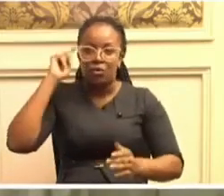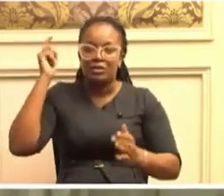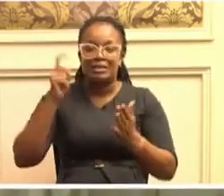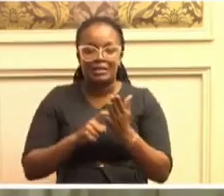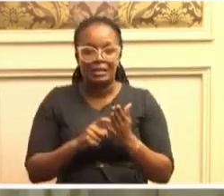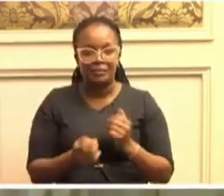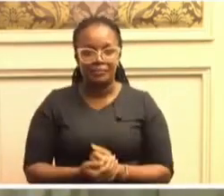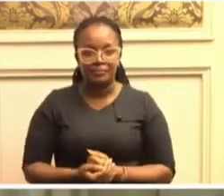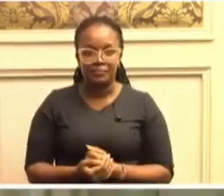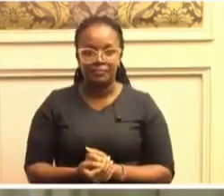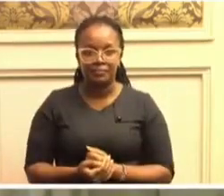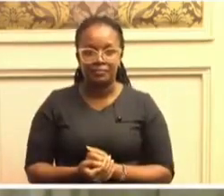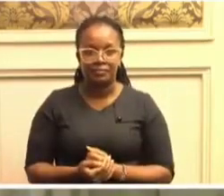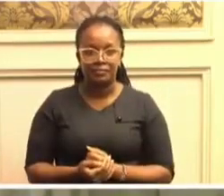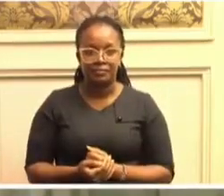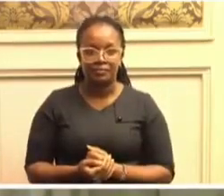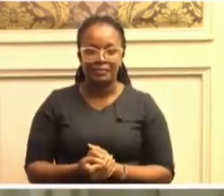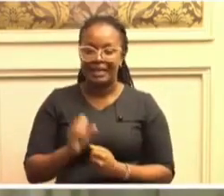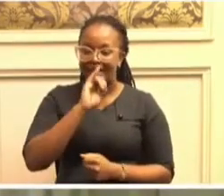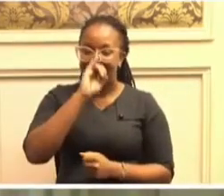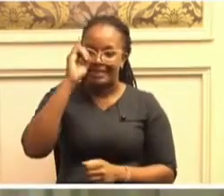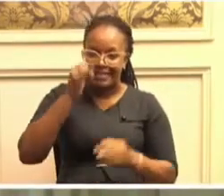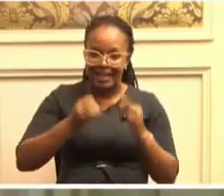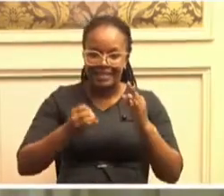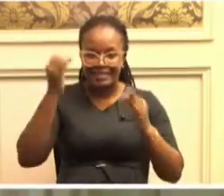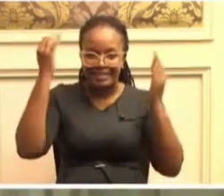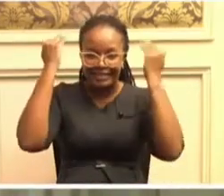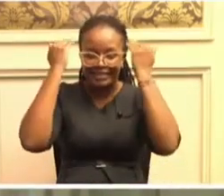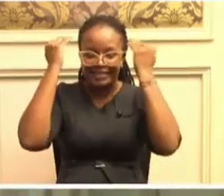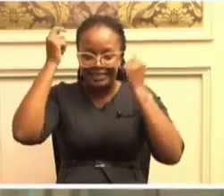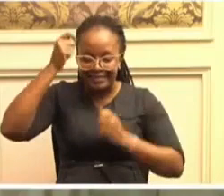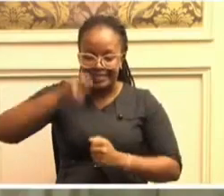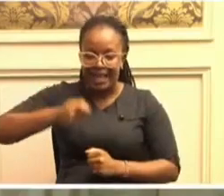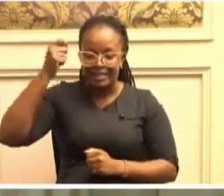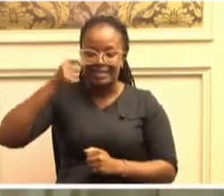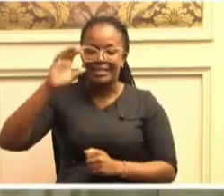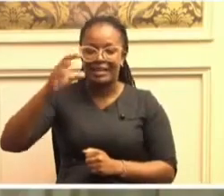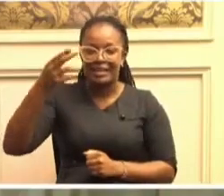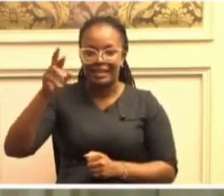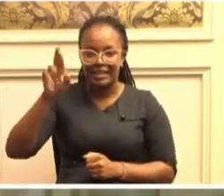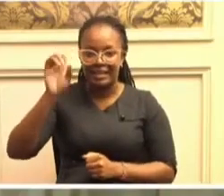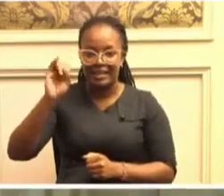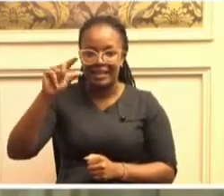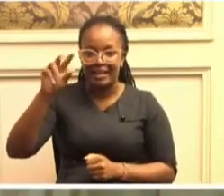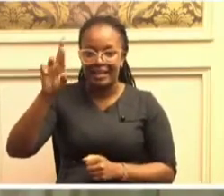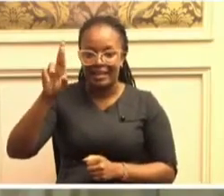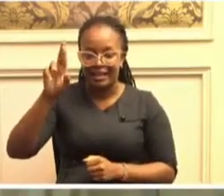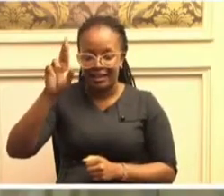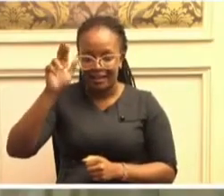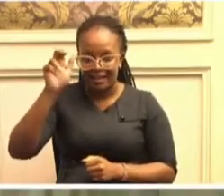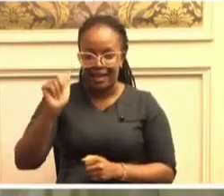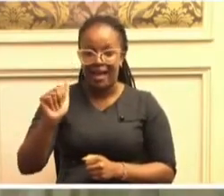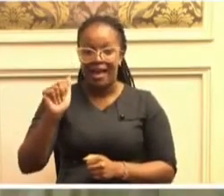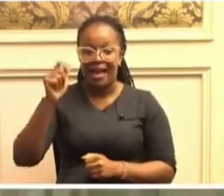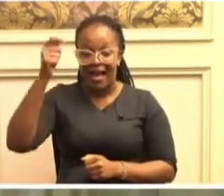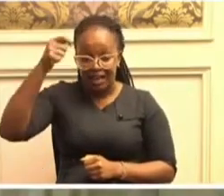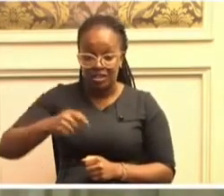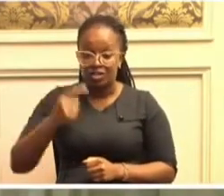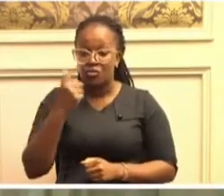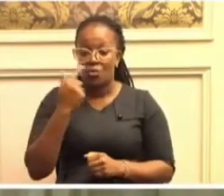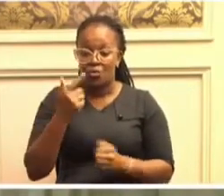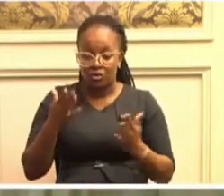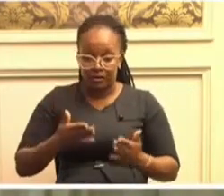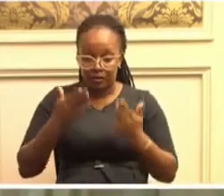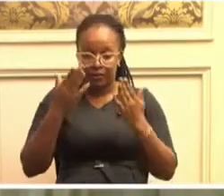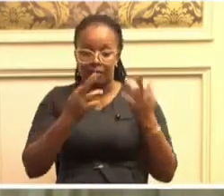Justice Hugh and Krigler, the judge given the responsibility of giving us a solution